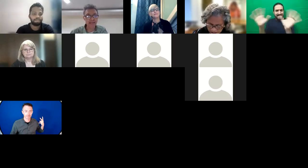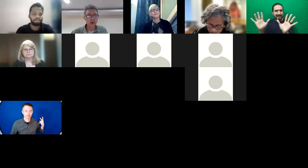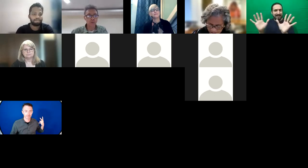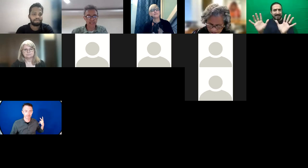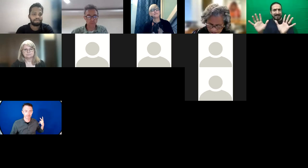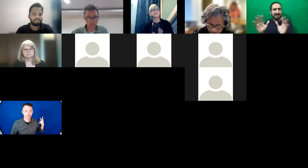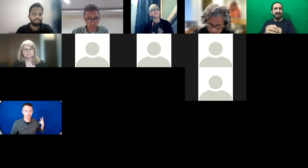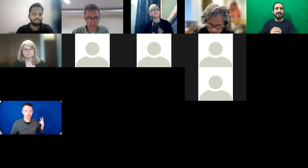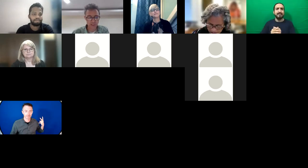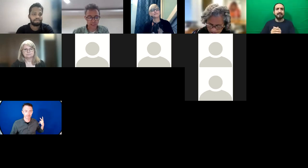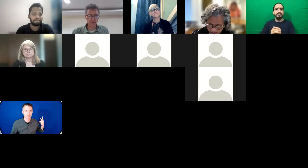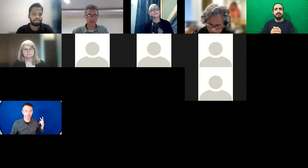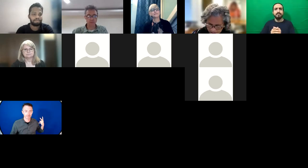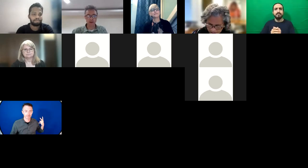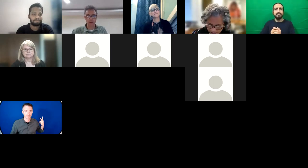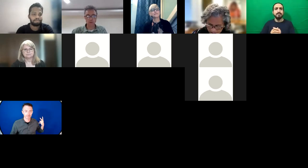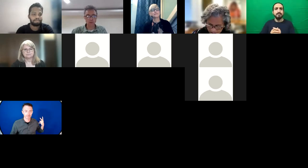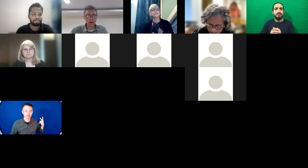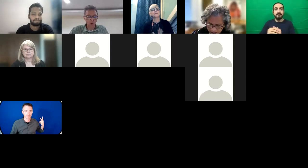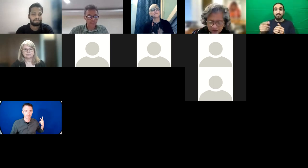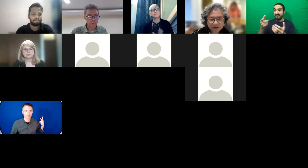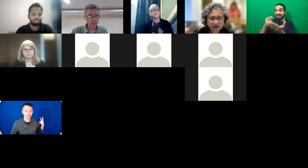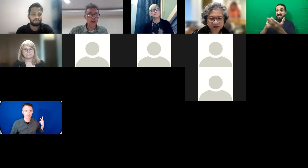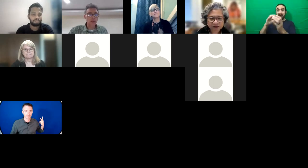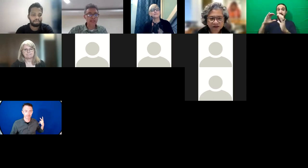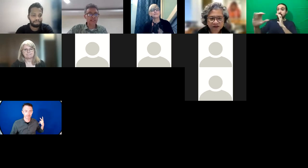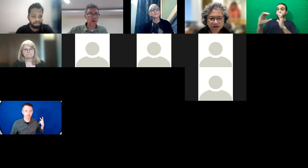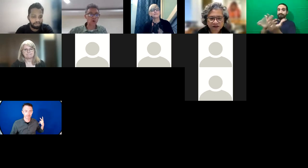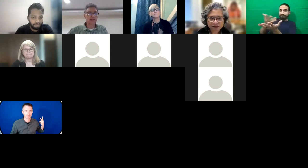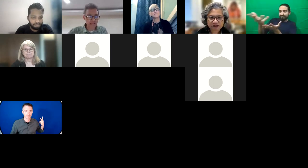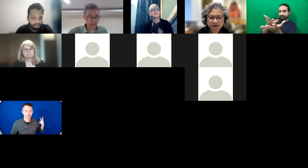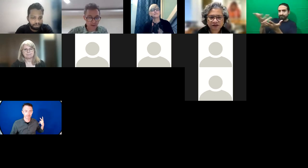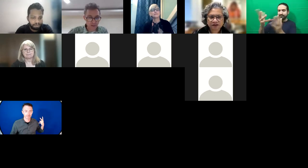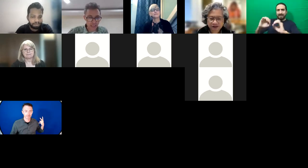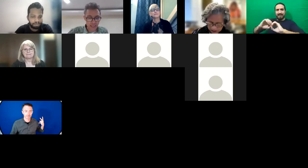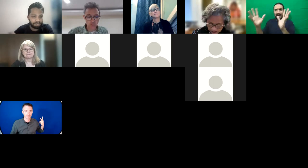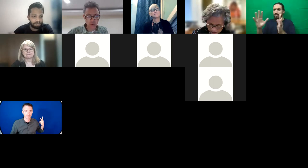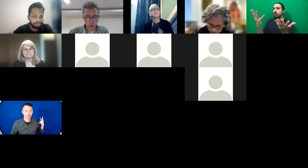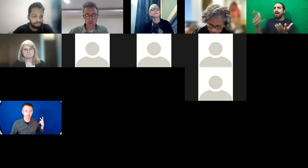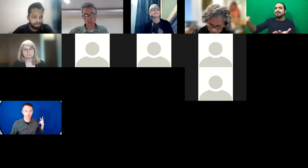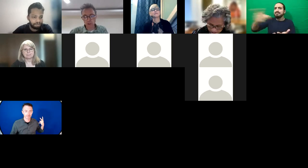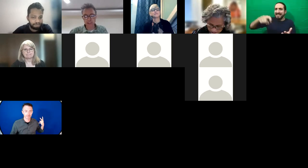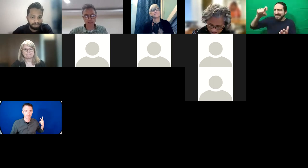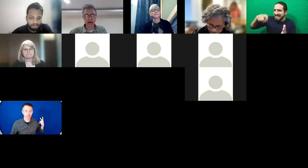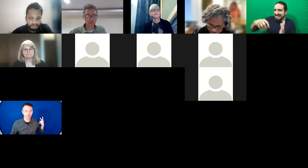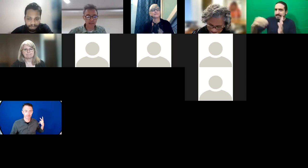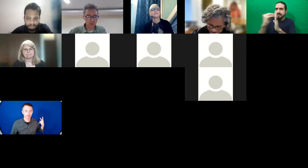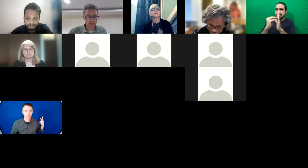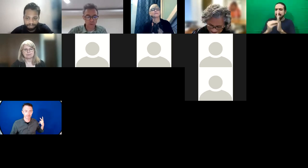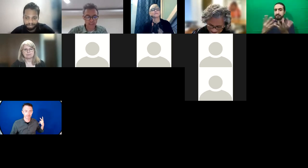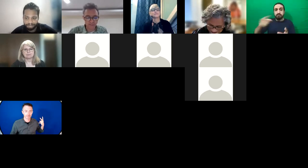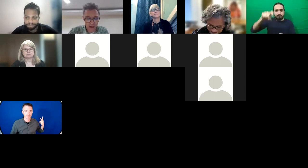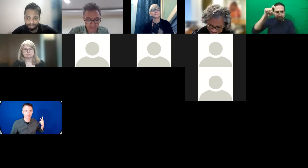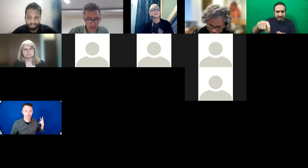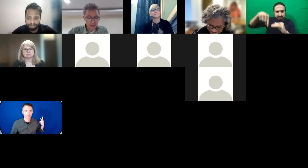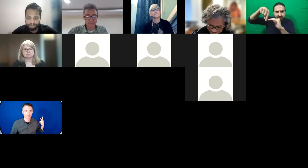need. And we need to be really specific about what we need. We need to know 10,000 villages with potable water supplies by